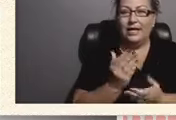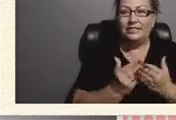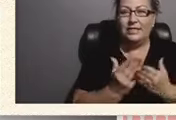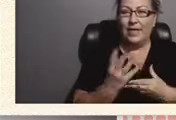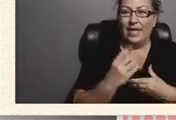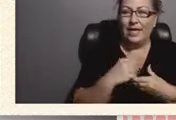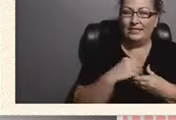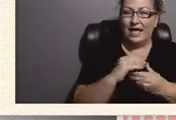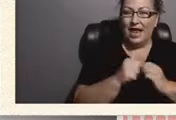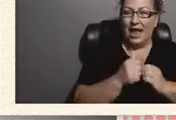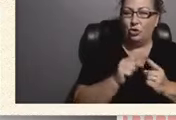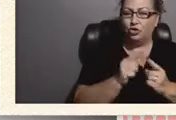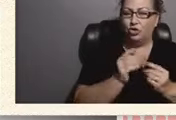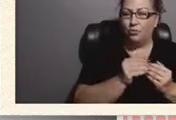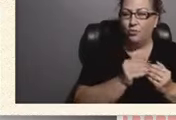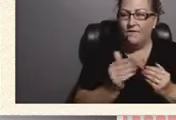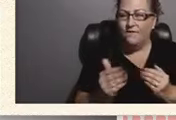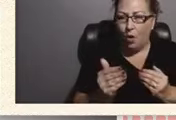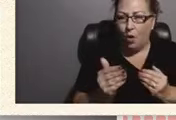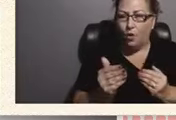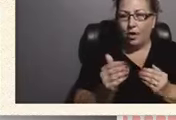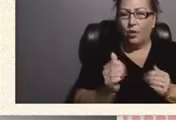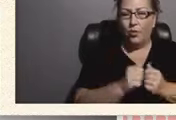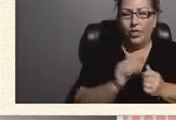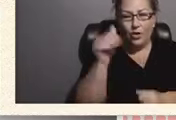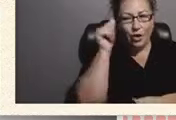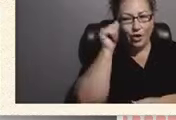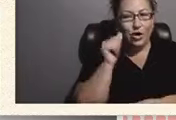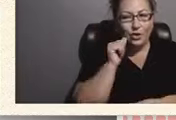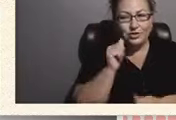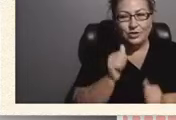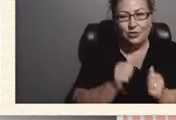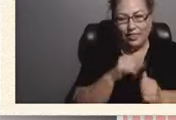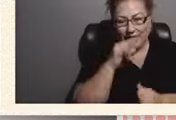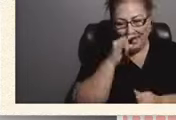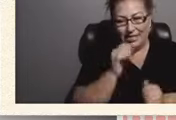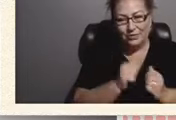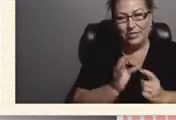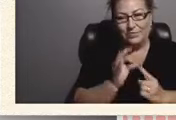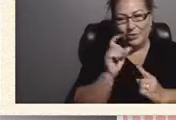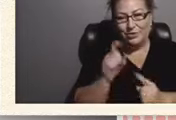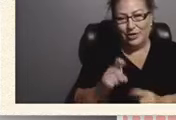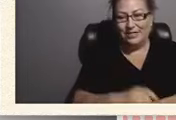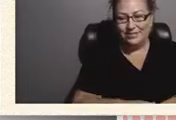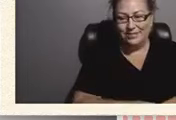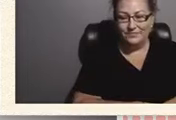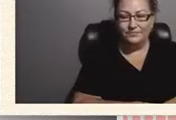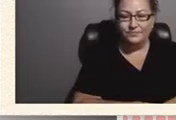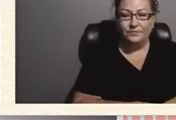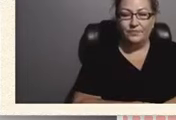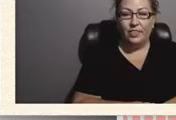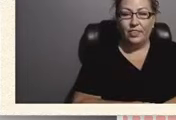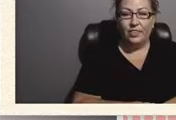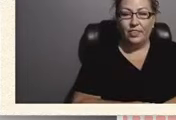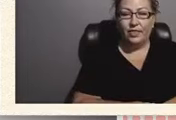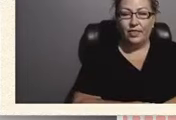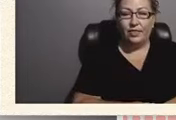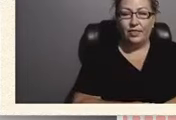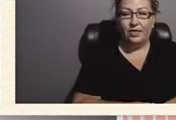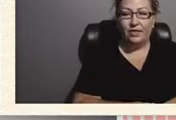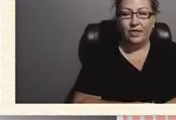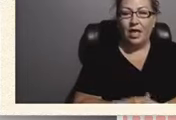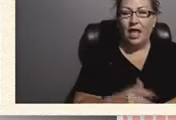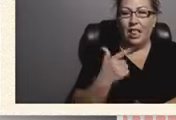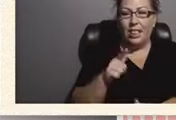forward with your adults with kids with special needs it's integral that we take those actions and that